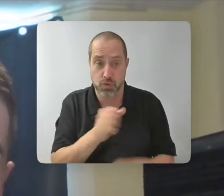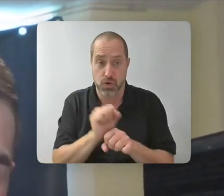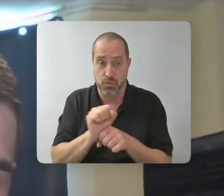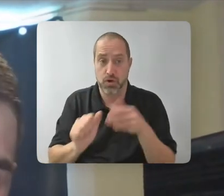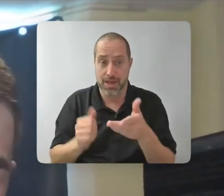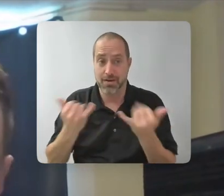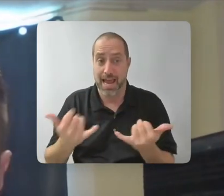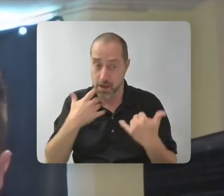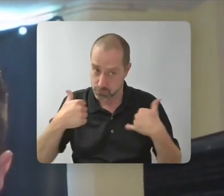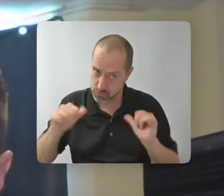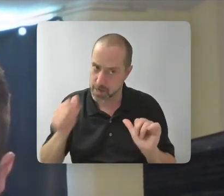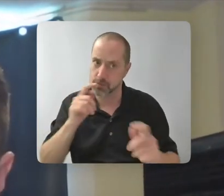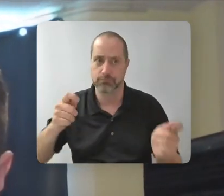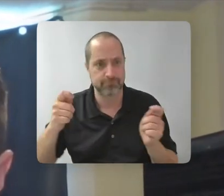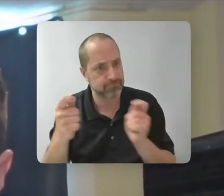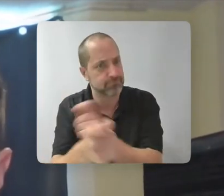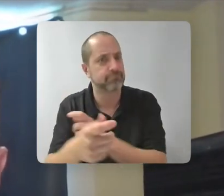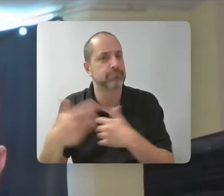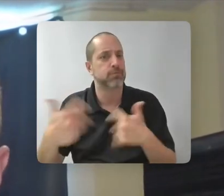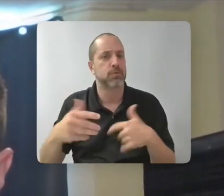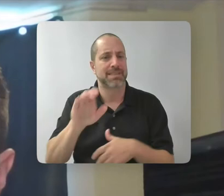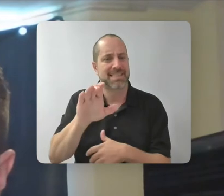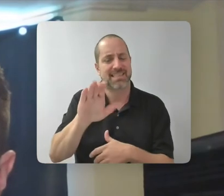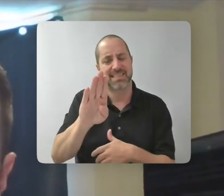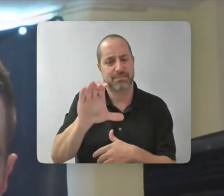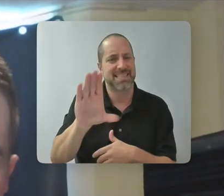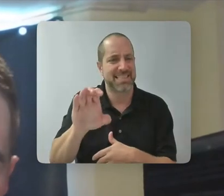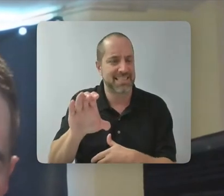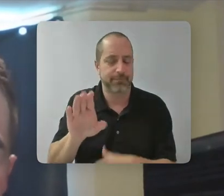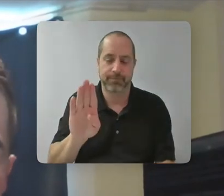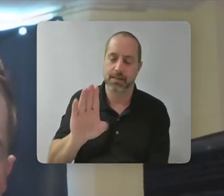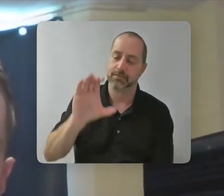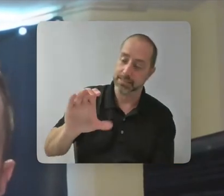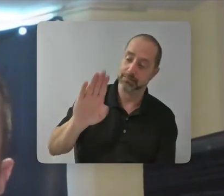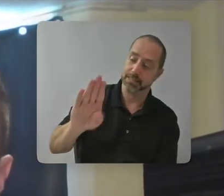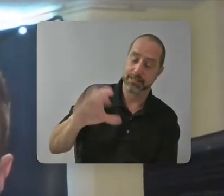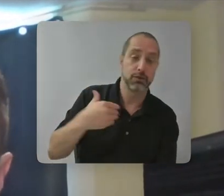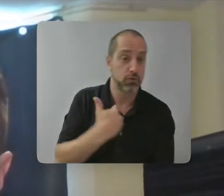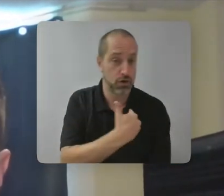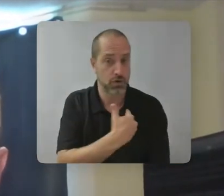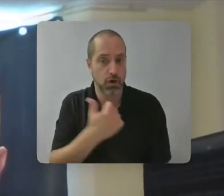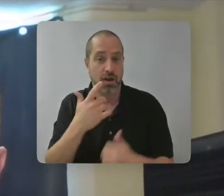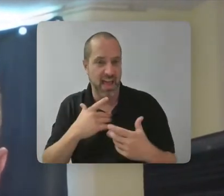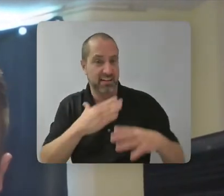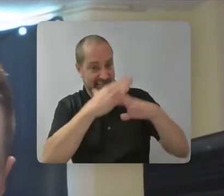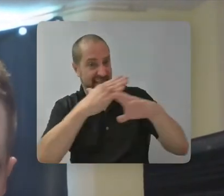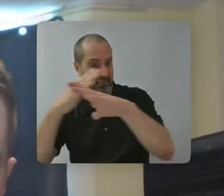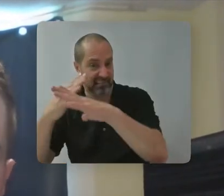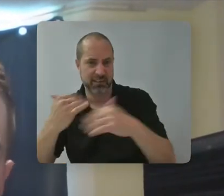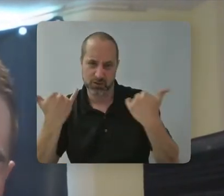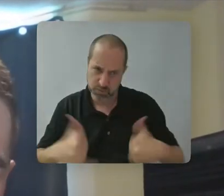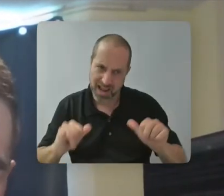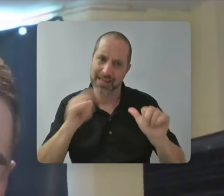down the molds or CBC Toronto. They're trying to break down the barriers of what it means to be differently